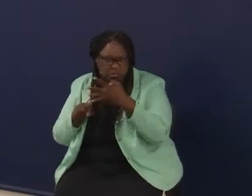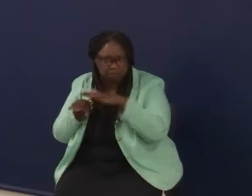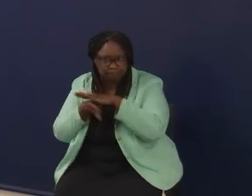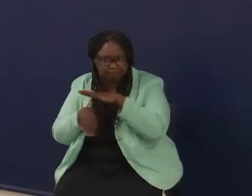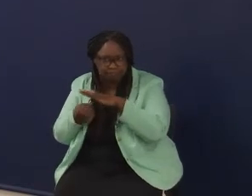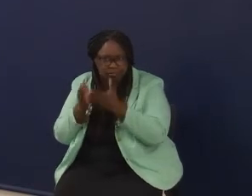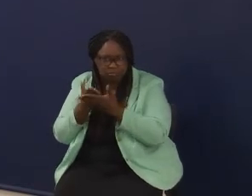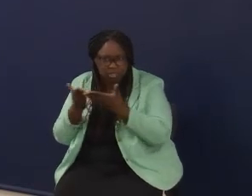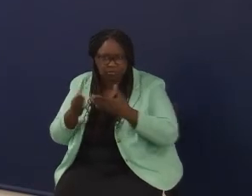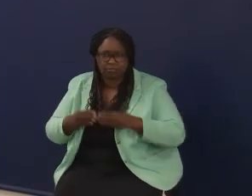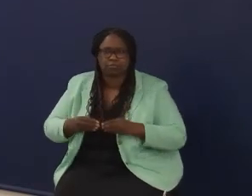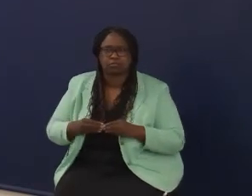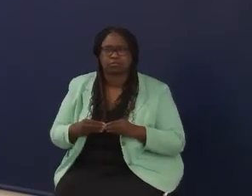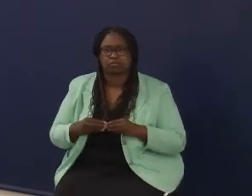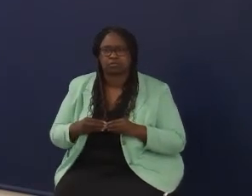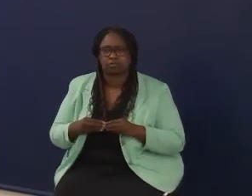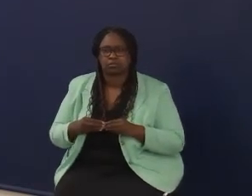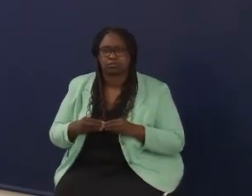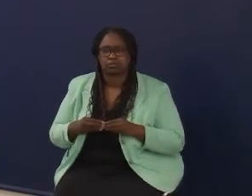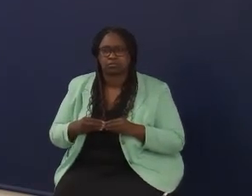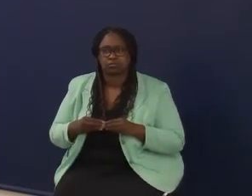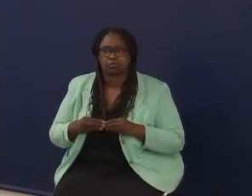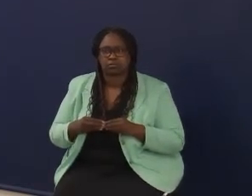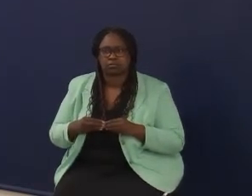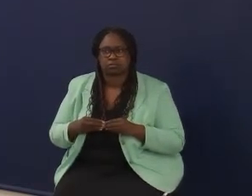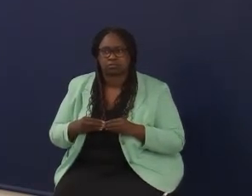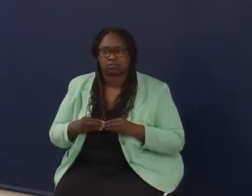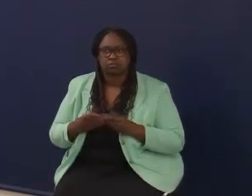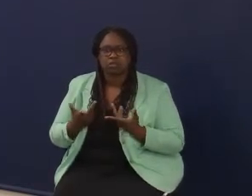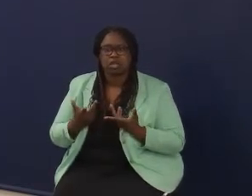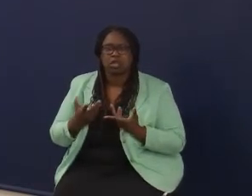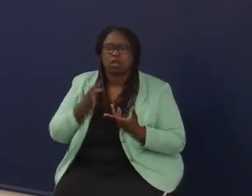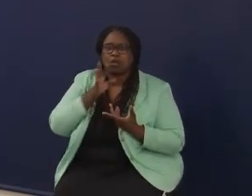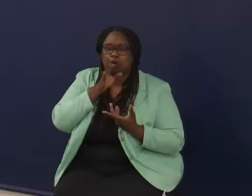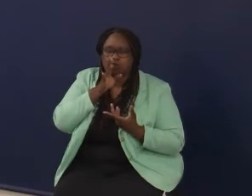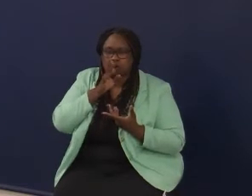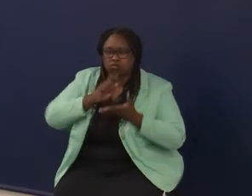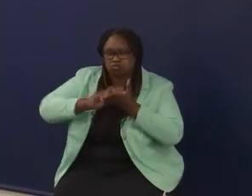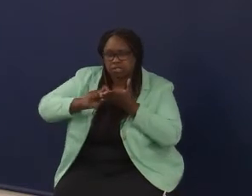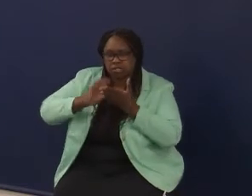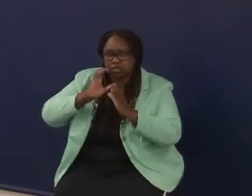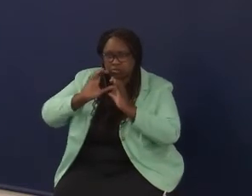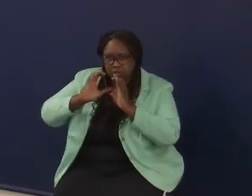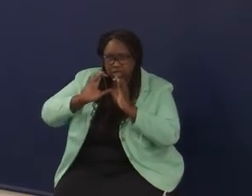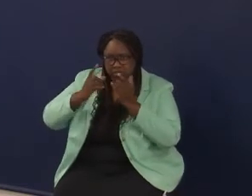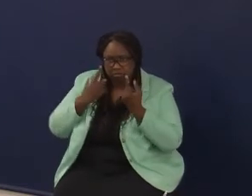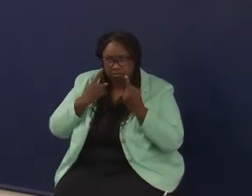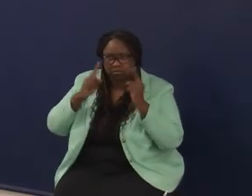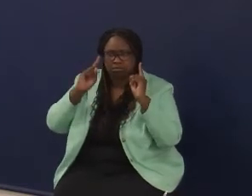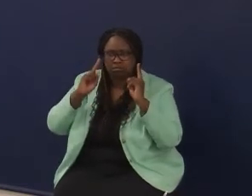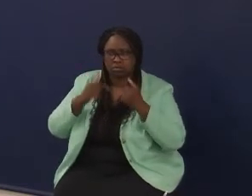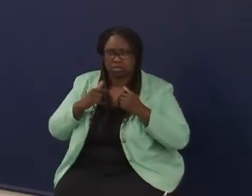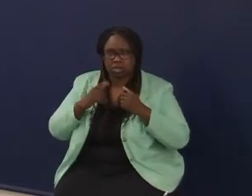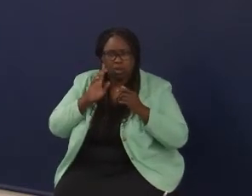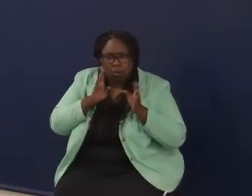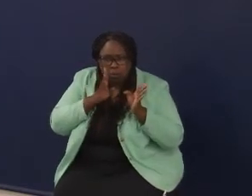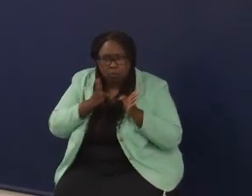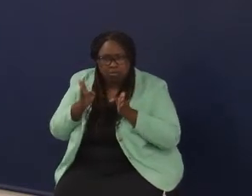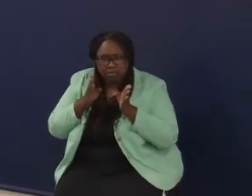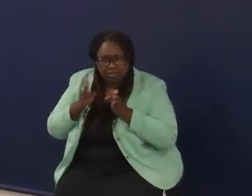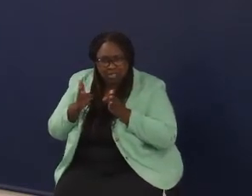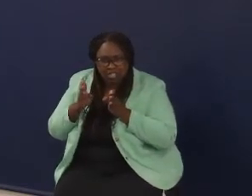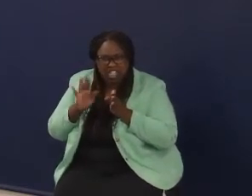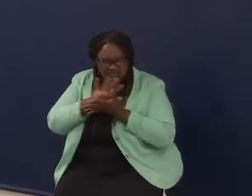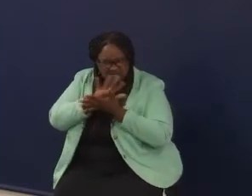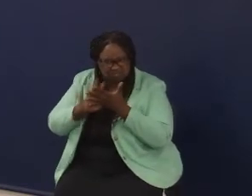But oral, effective in oral, written communication, goal setting, planning, organization. So each of the